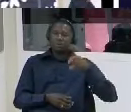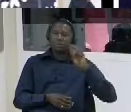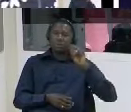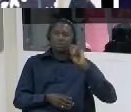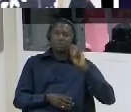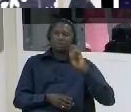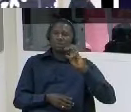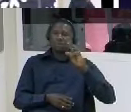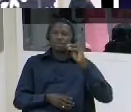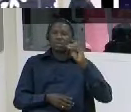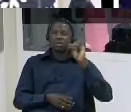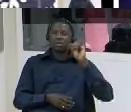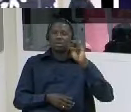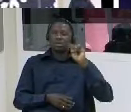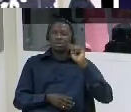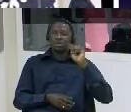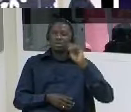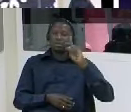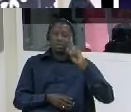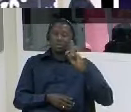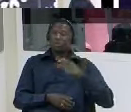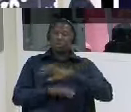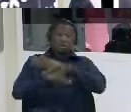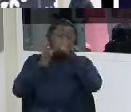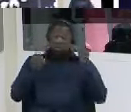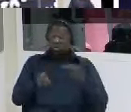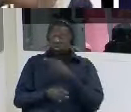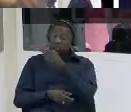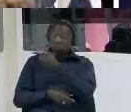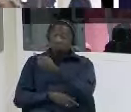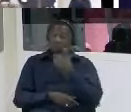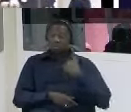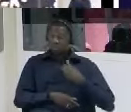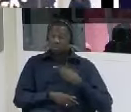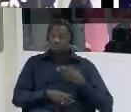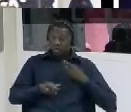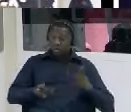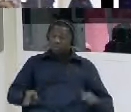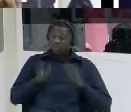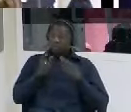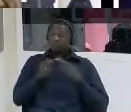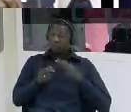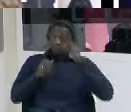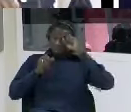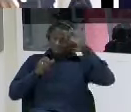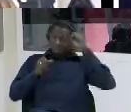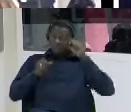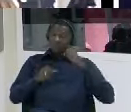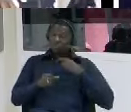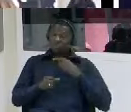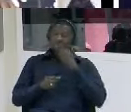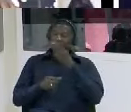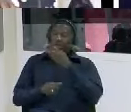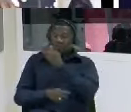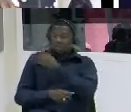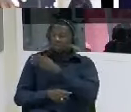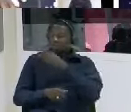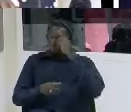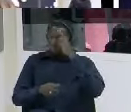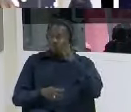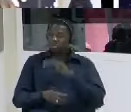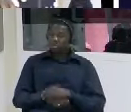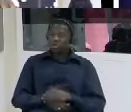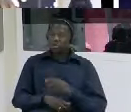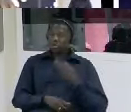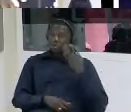all you people i recommended to the president you to be released but when i took my file there the president on the line your name he said